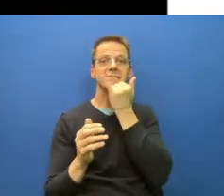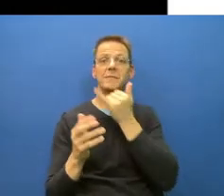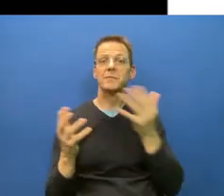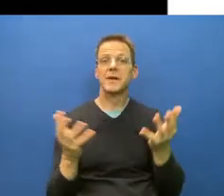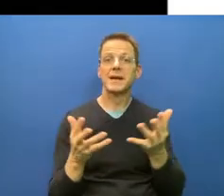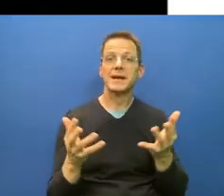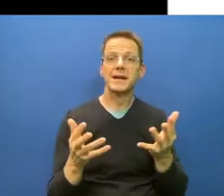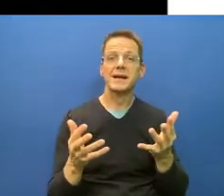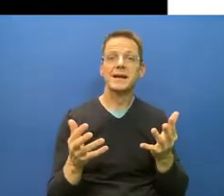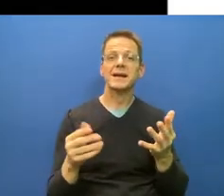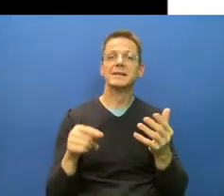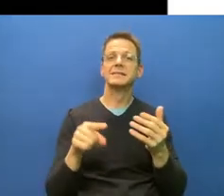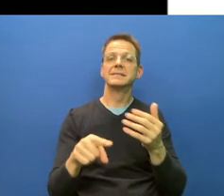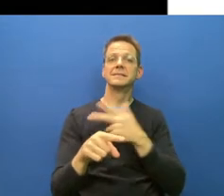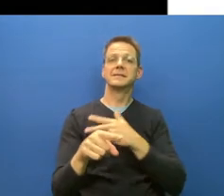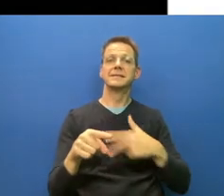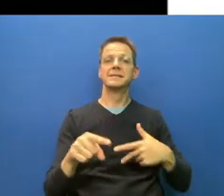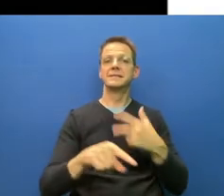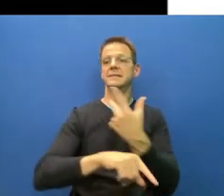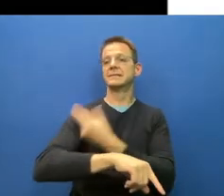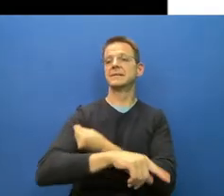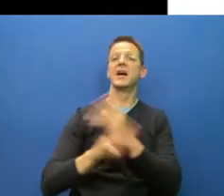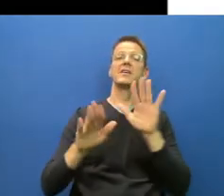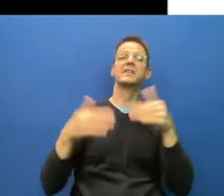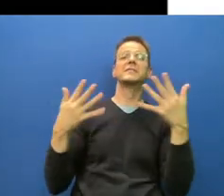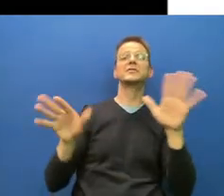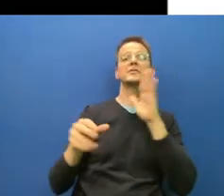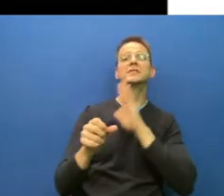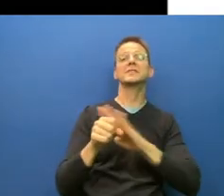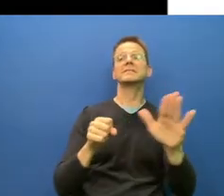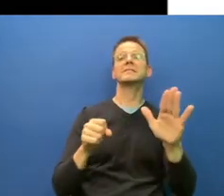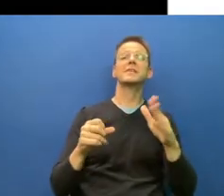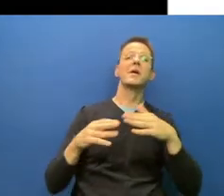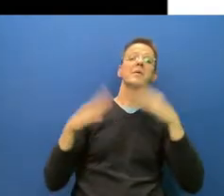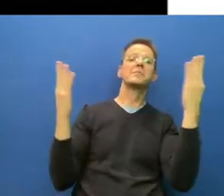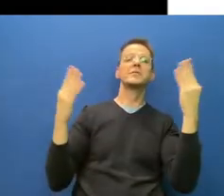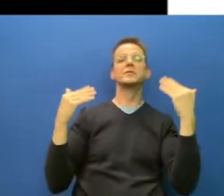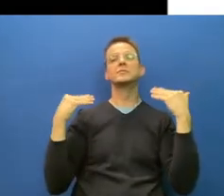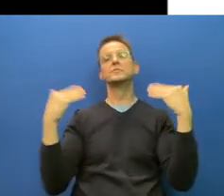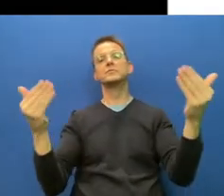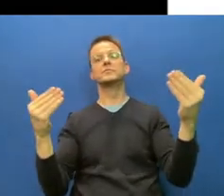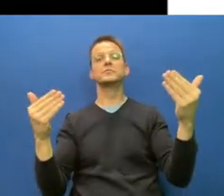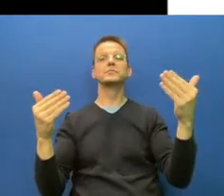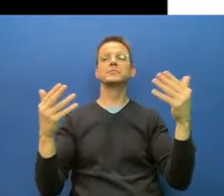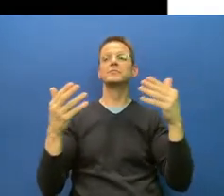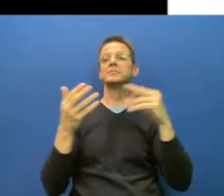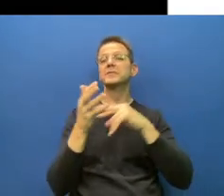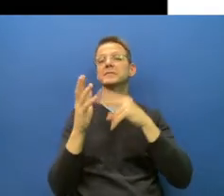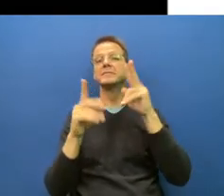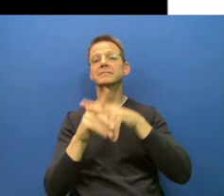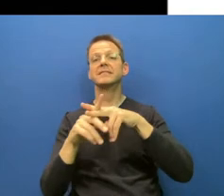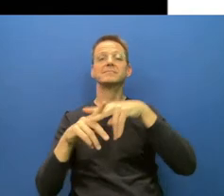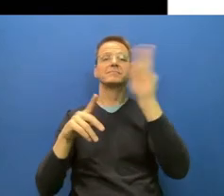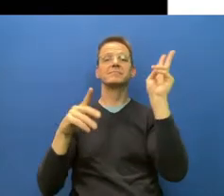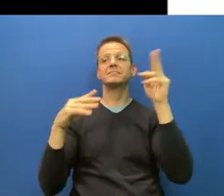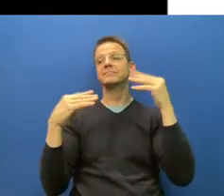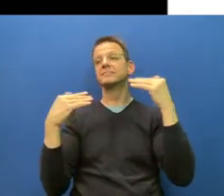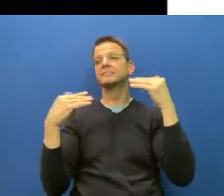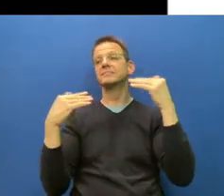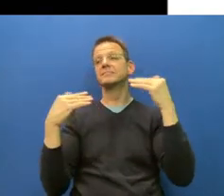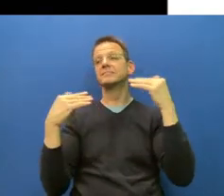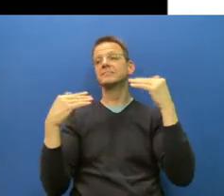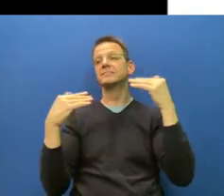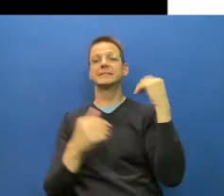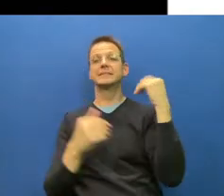all restrictions on September 10th, and just 12 days later, they started to have growth again, growth of cases